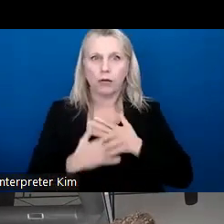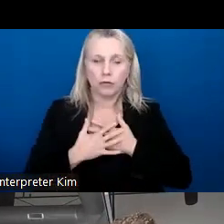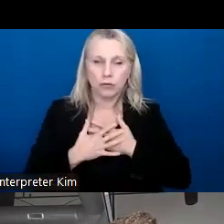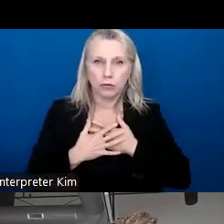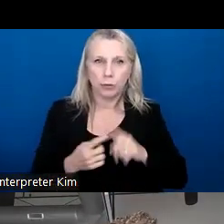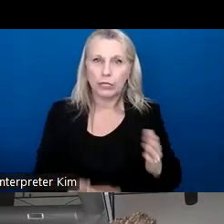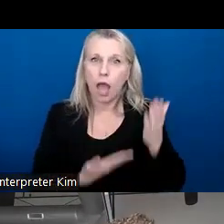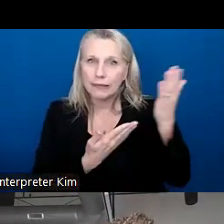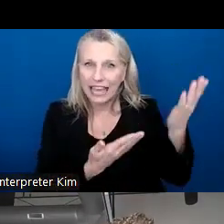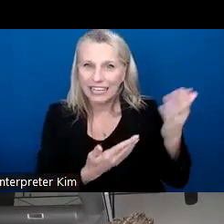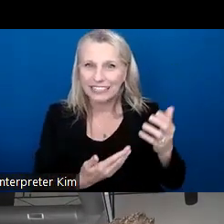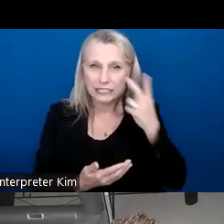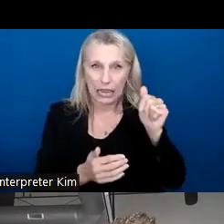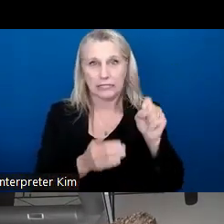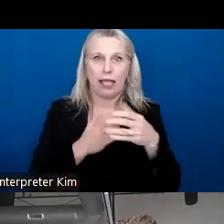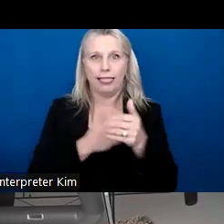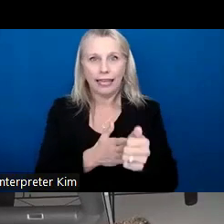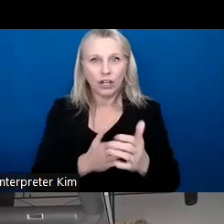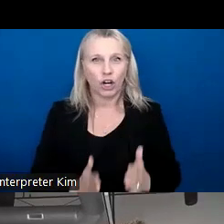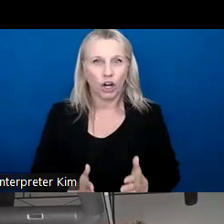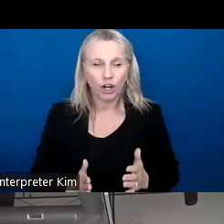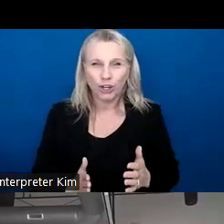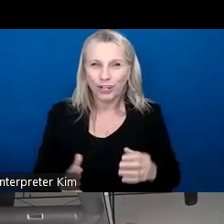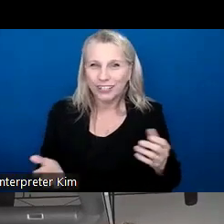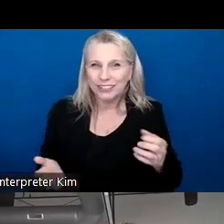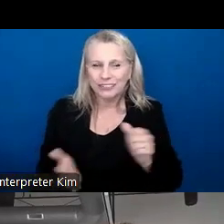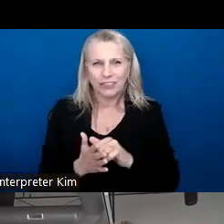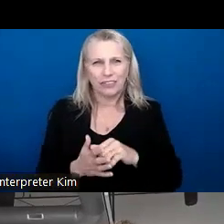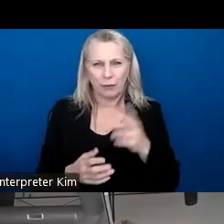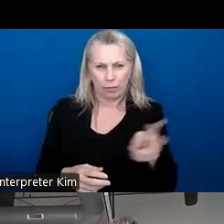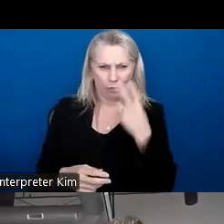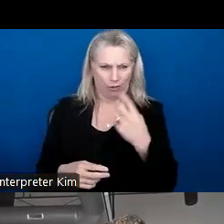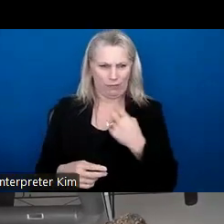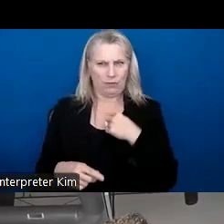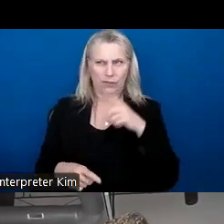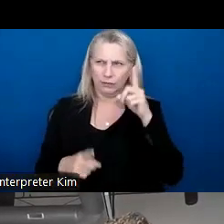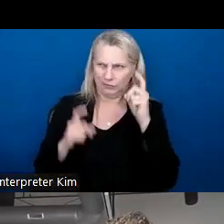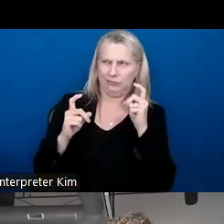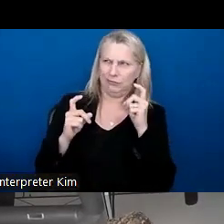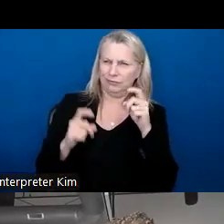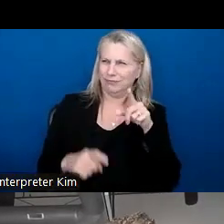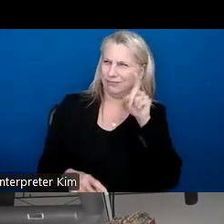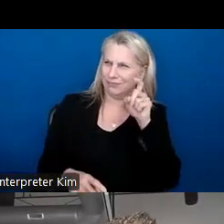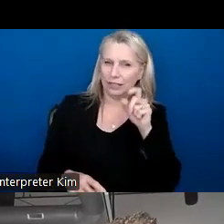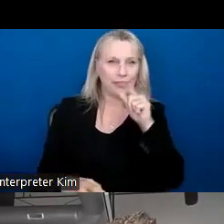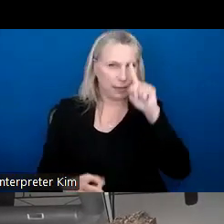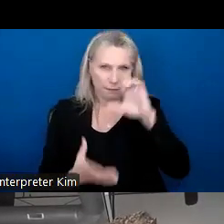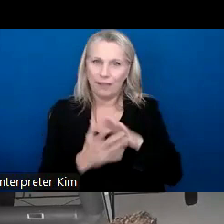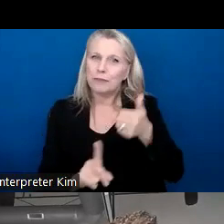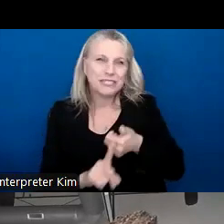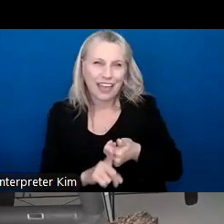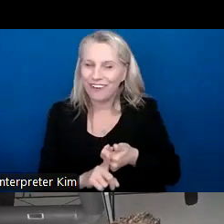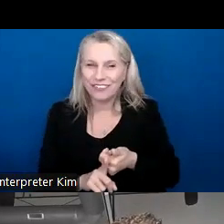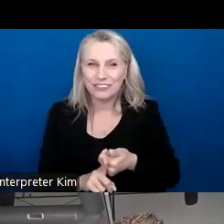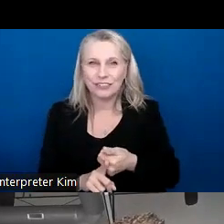be nominated and seen as a leader. And they would give me these real puzzled looks because I don't think they believed it themselves until someone had told them that.